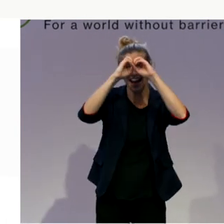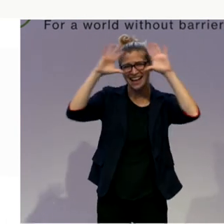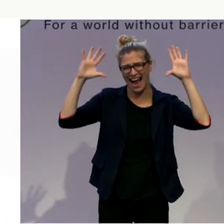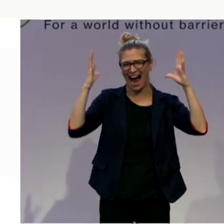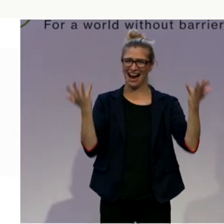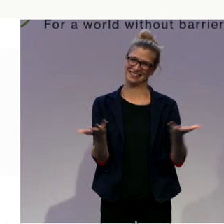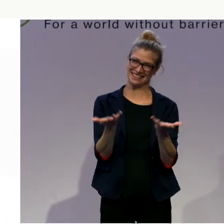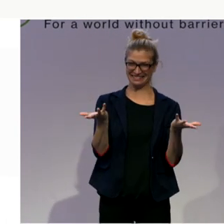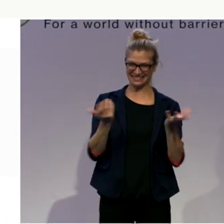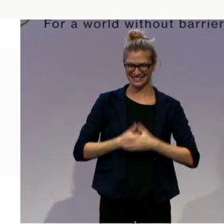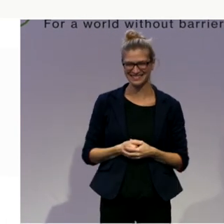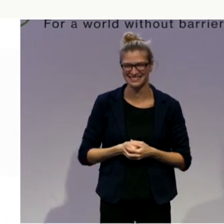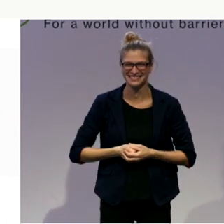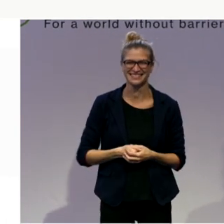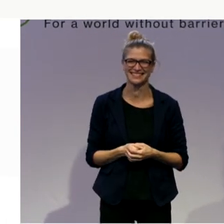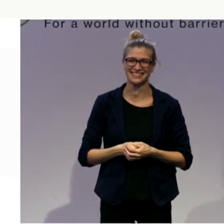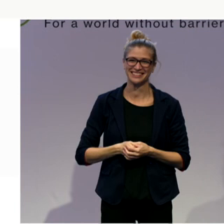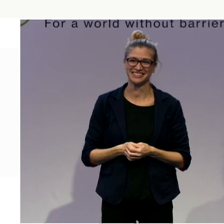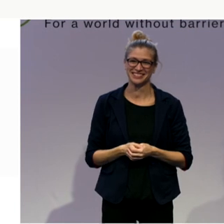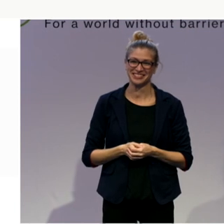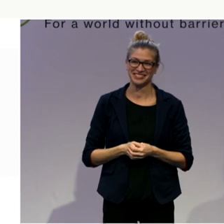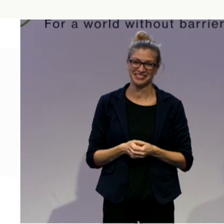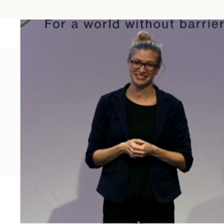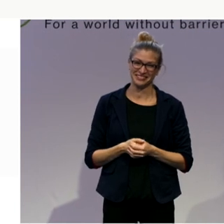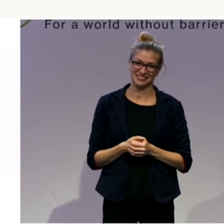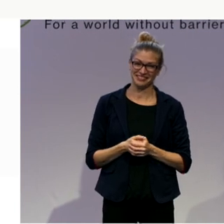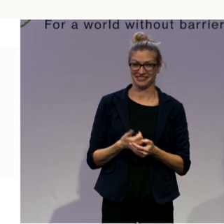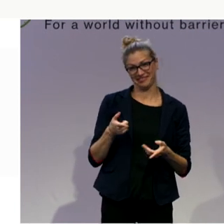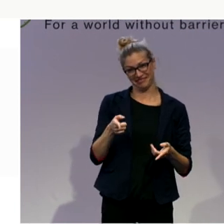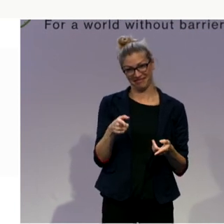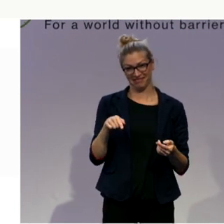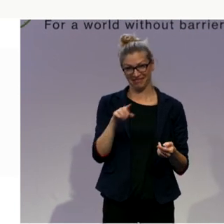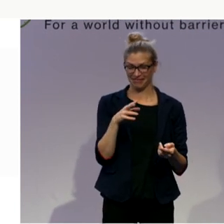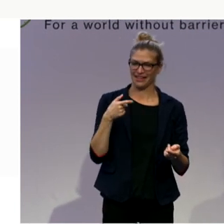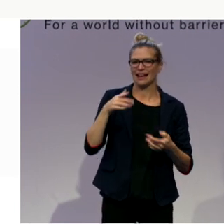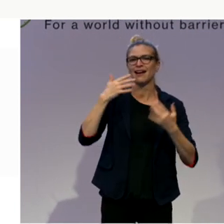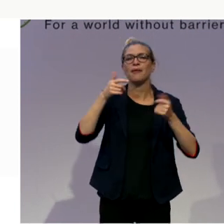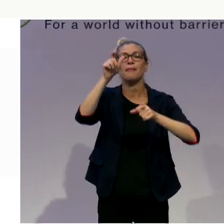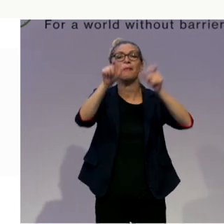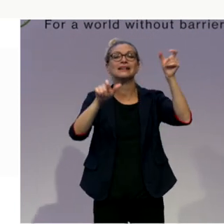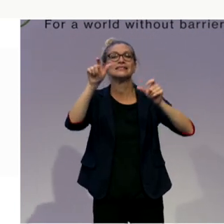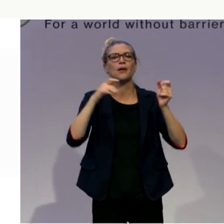And you would see that more people would like to have a safer drive than only a taxi driver's drive.